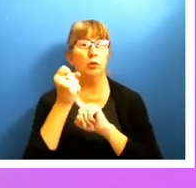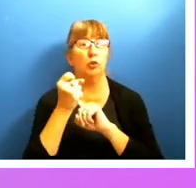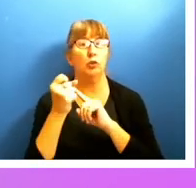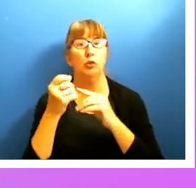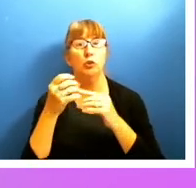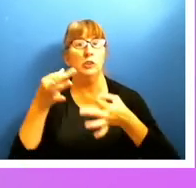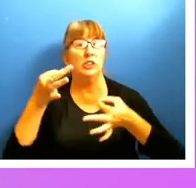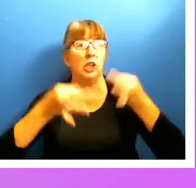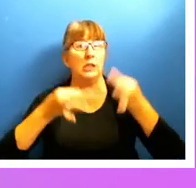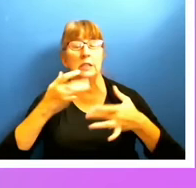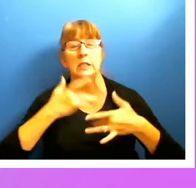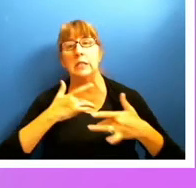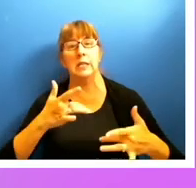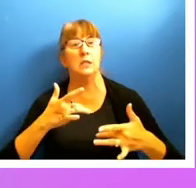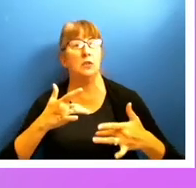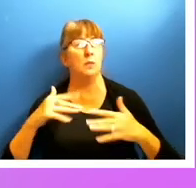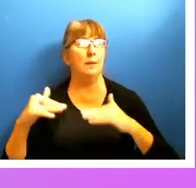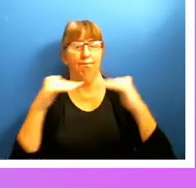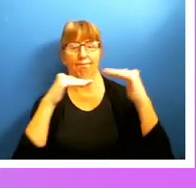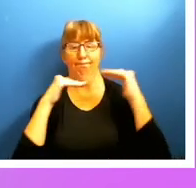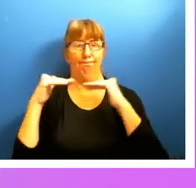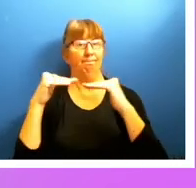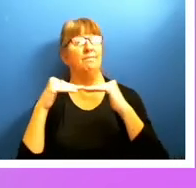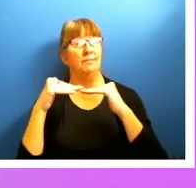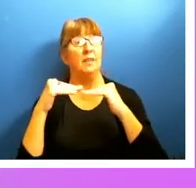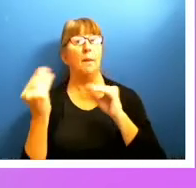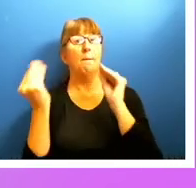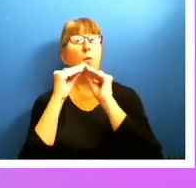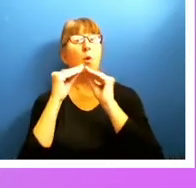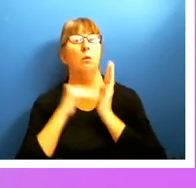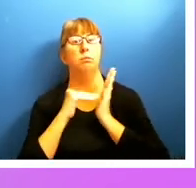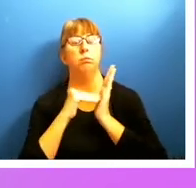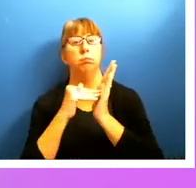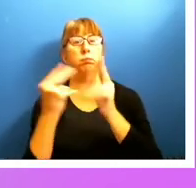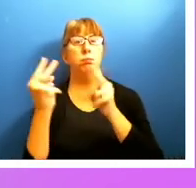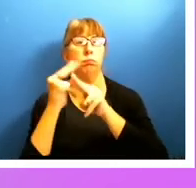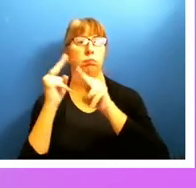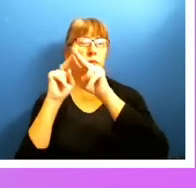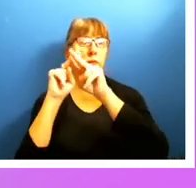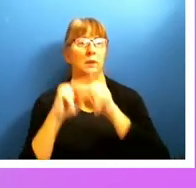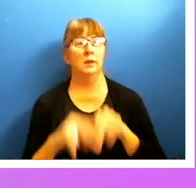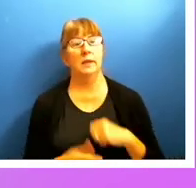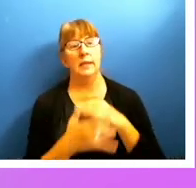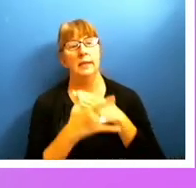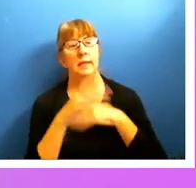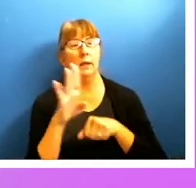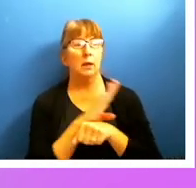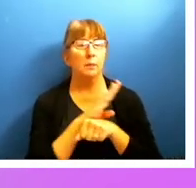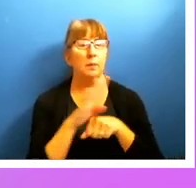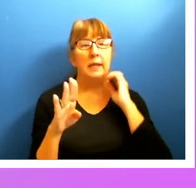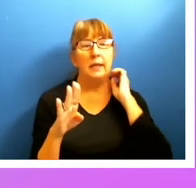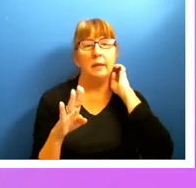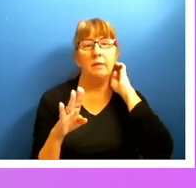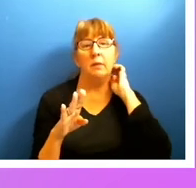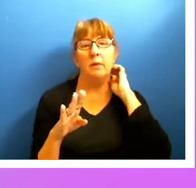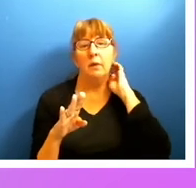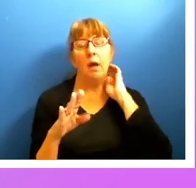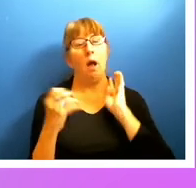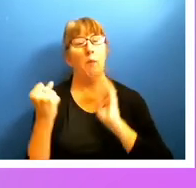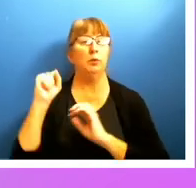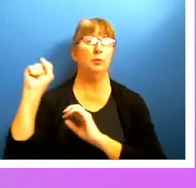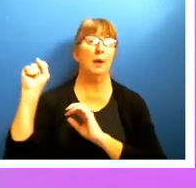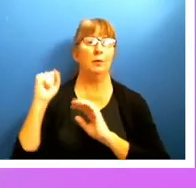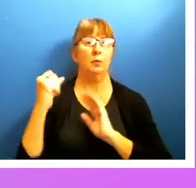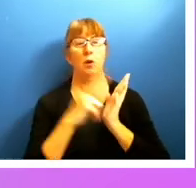rise. There are tech companies that face pushback for contracts with immigration and border control. Retailers face